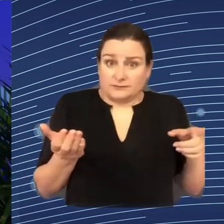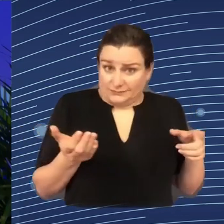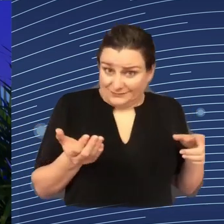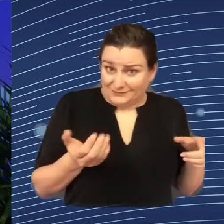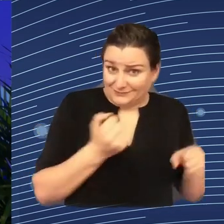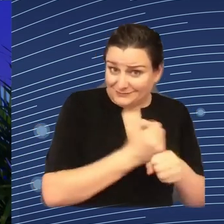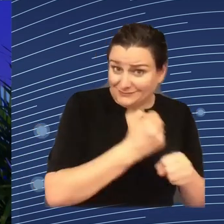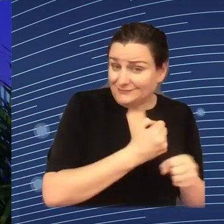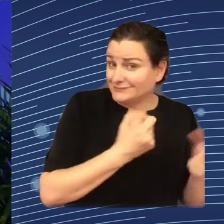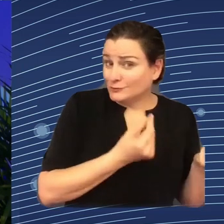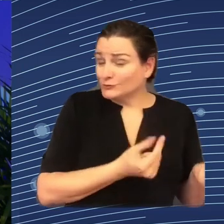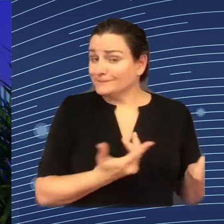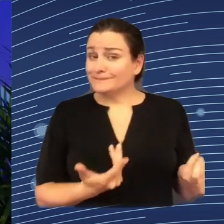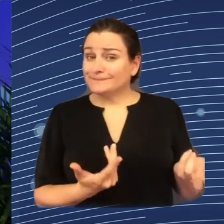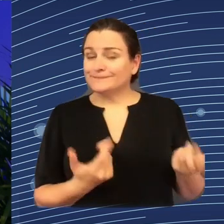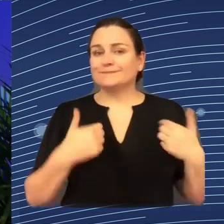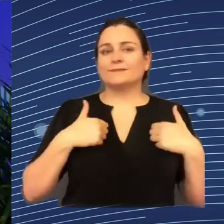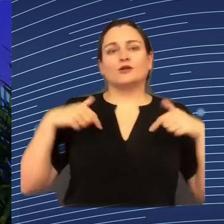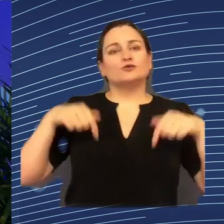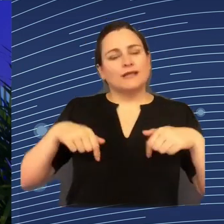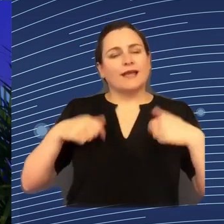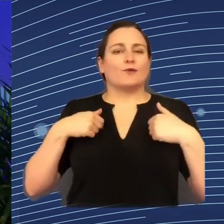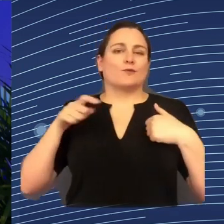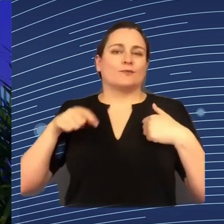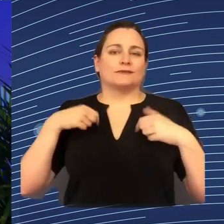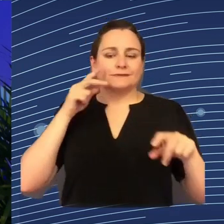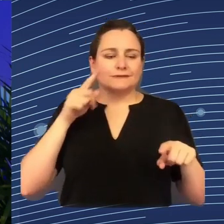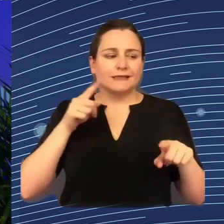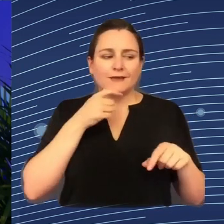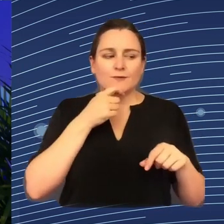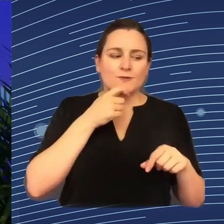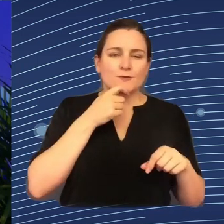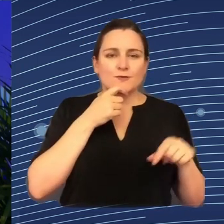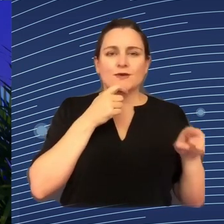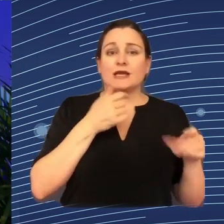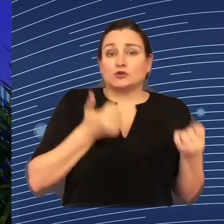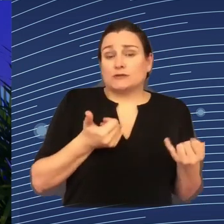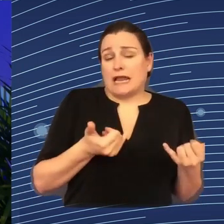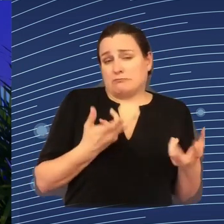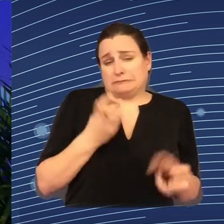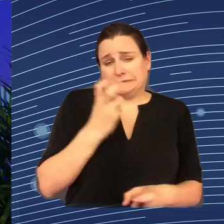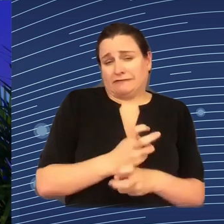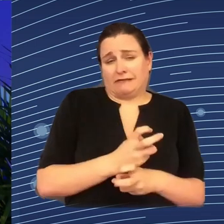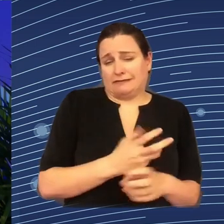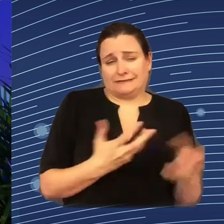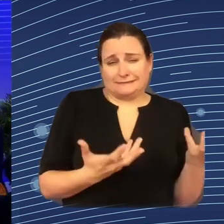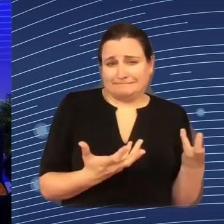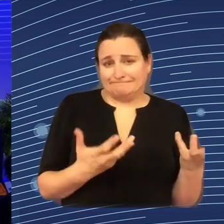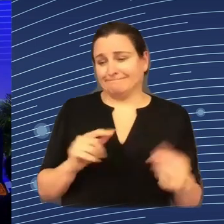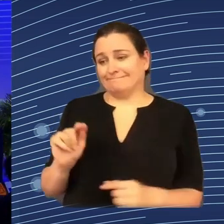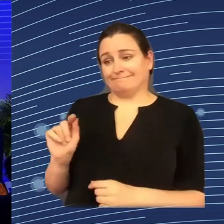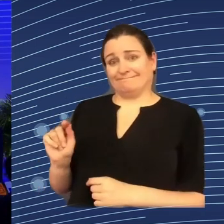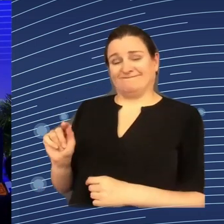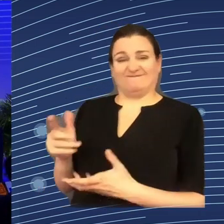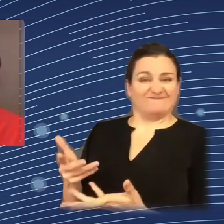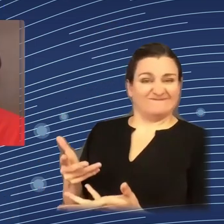less in our practices today and that maybe it's a little bit more difficult to be implemented. Yes, the how is always a very difficult question, isn't it?